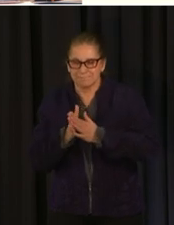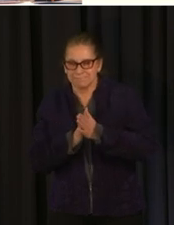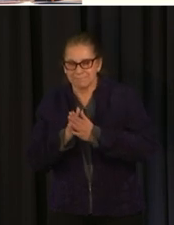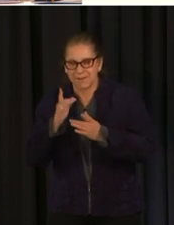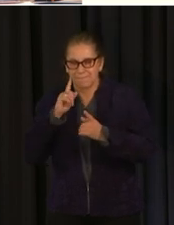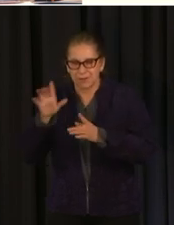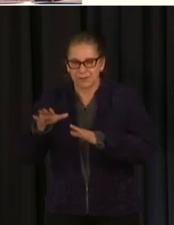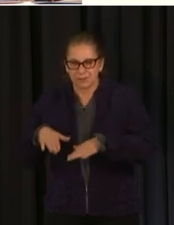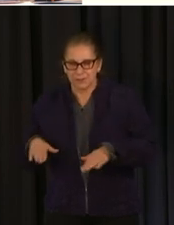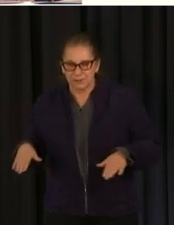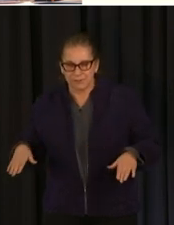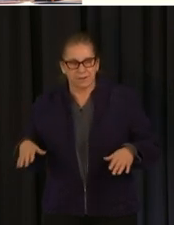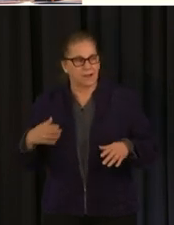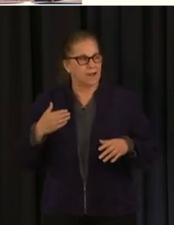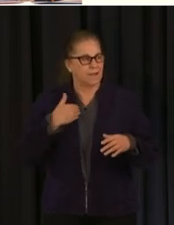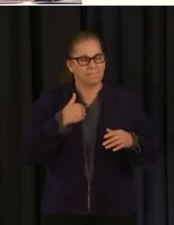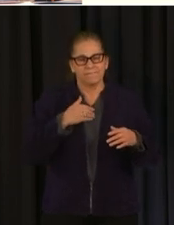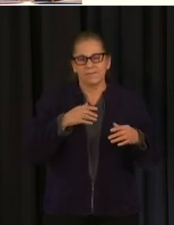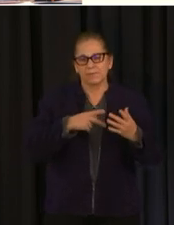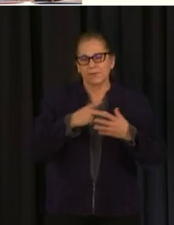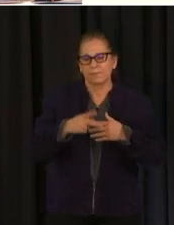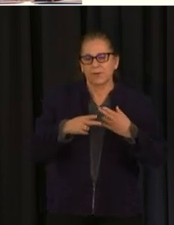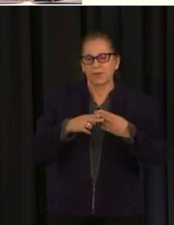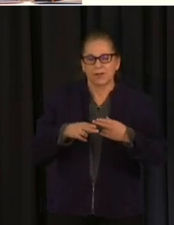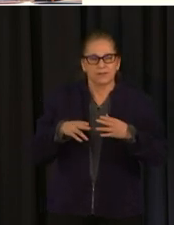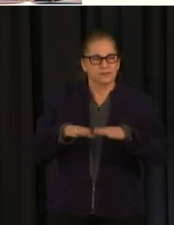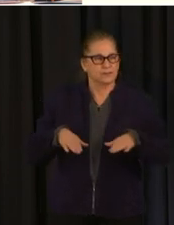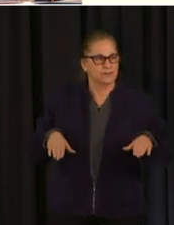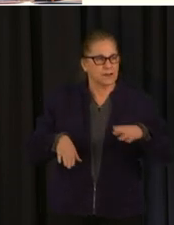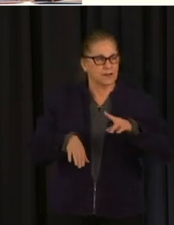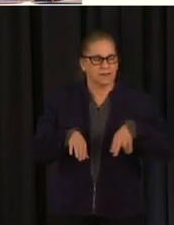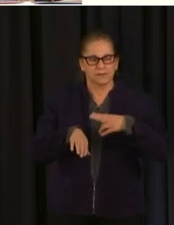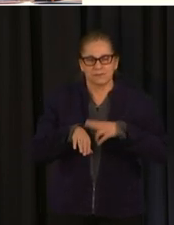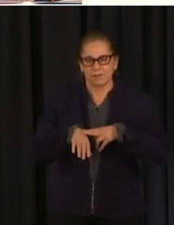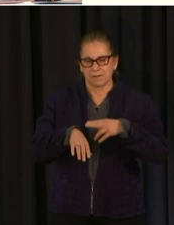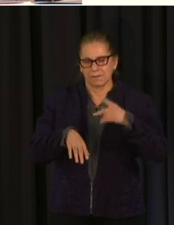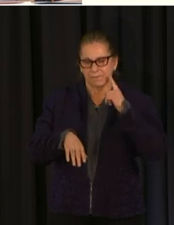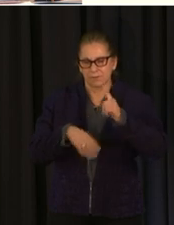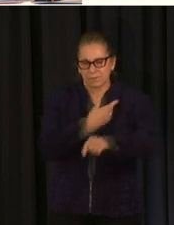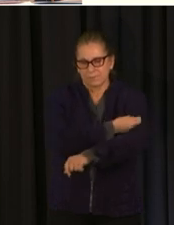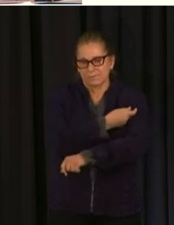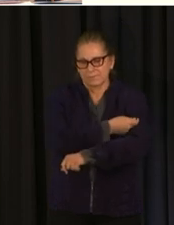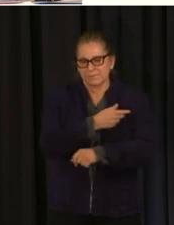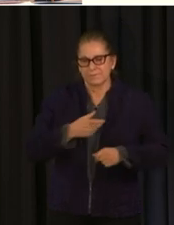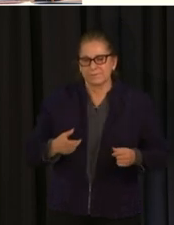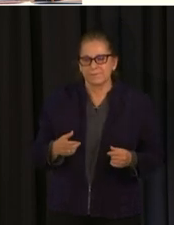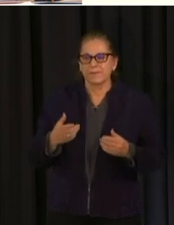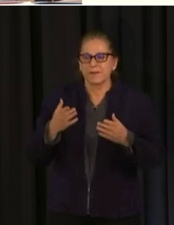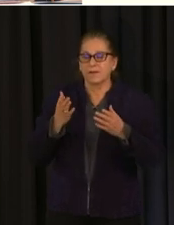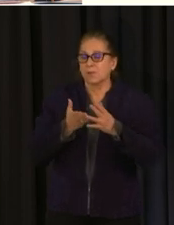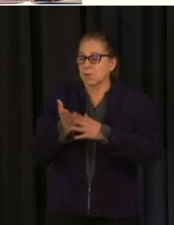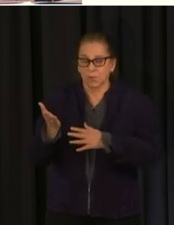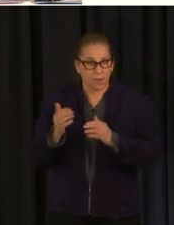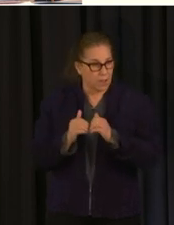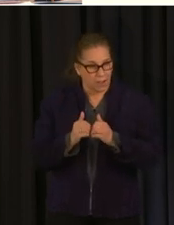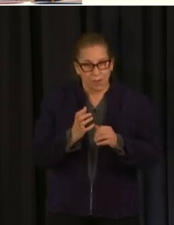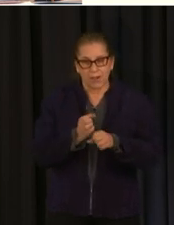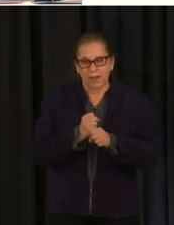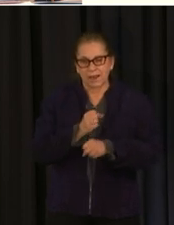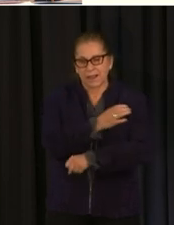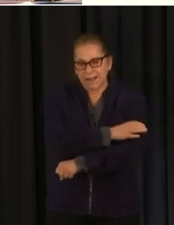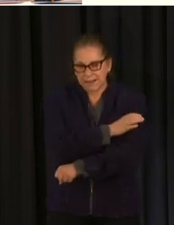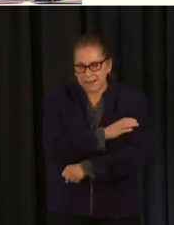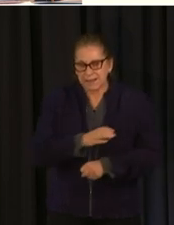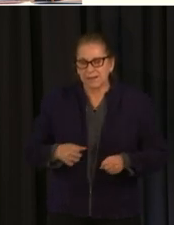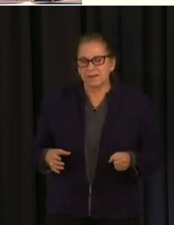partner for us during this vaccination effort already hosting a number of clinics and sessions in the district for 16 and 17 year olds who are